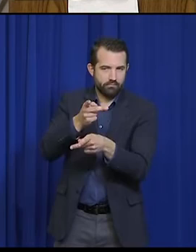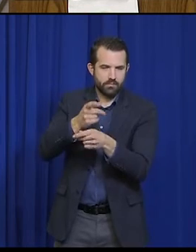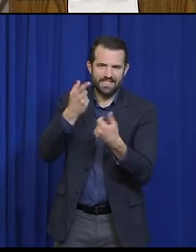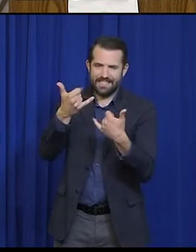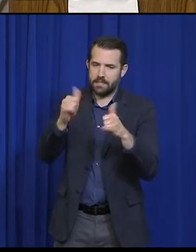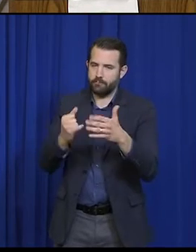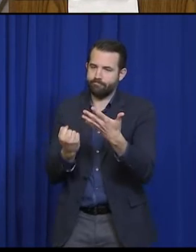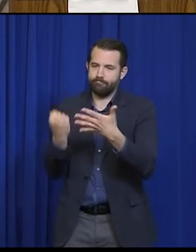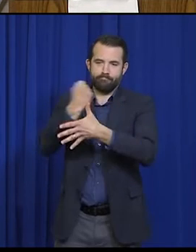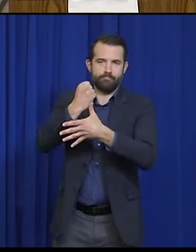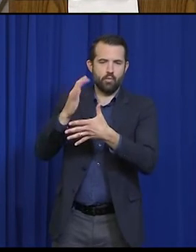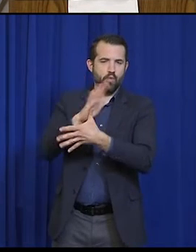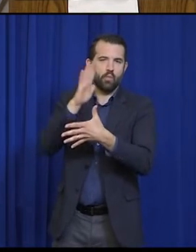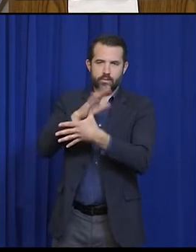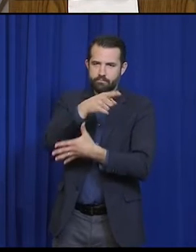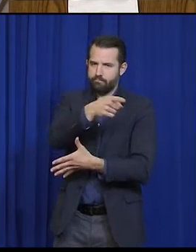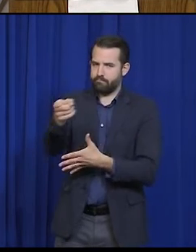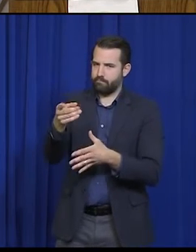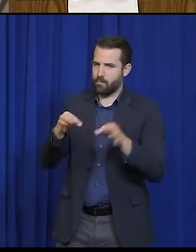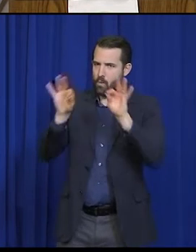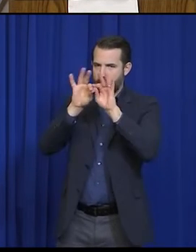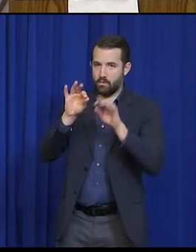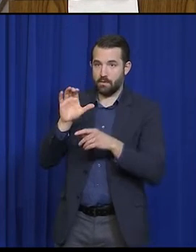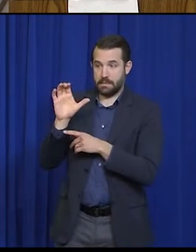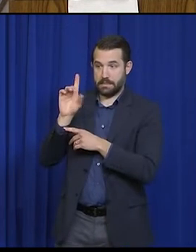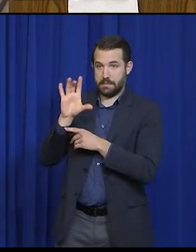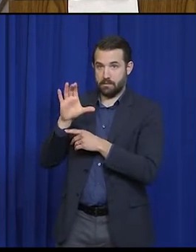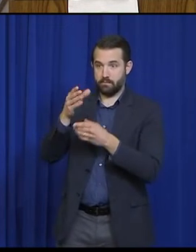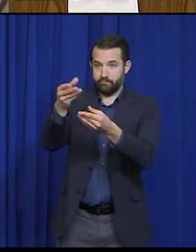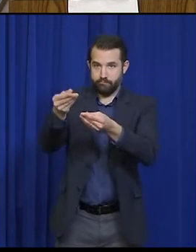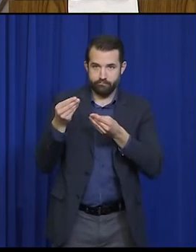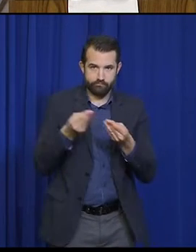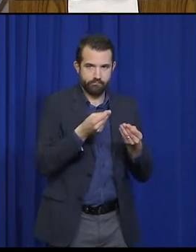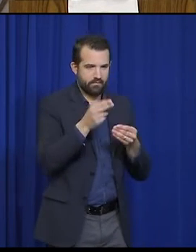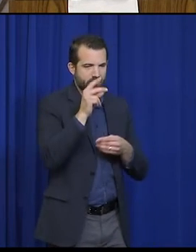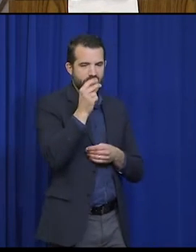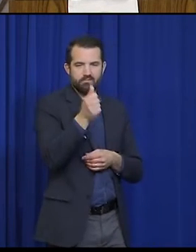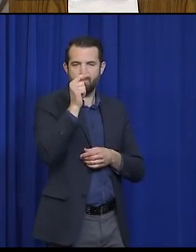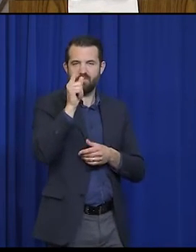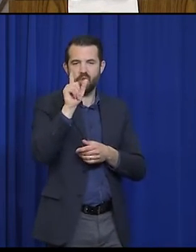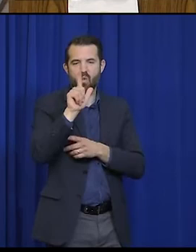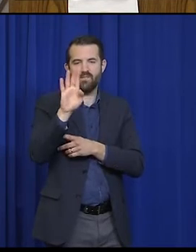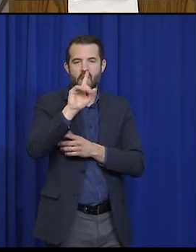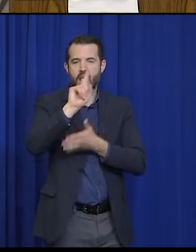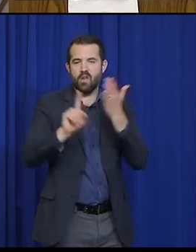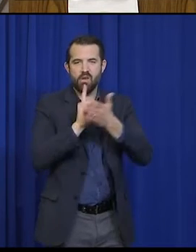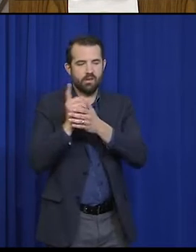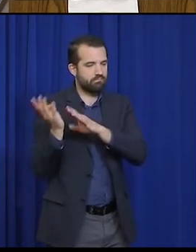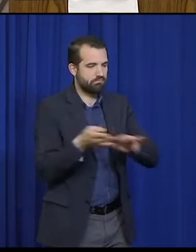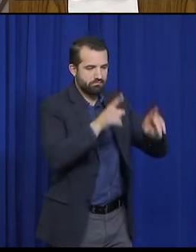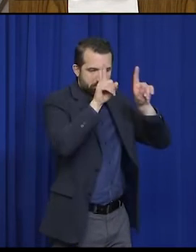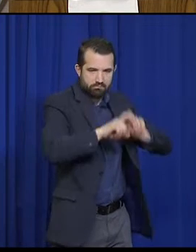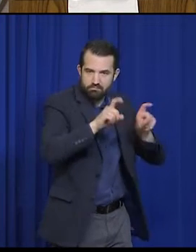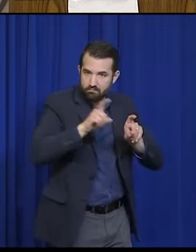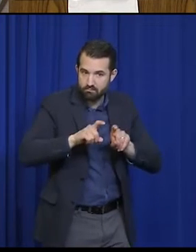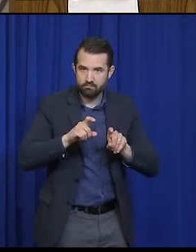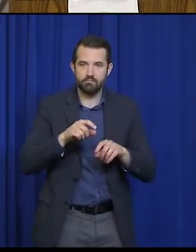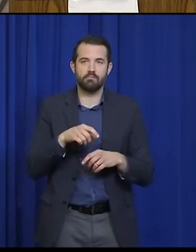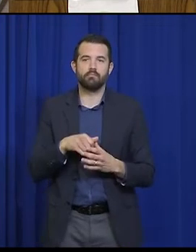lay the groundwork from a public health perspective to allow us to start moving toward a staged reopening.